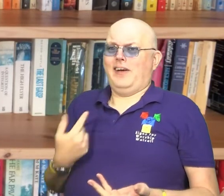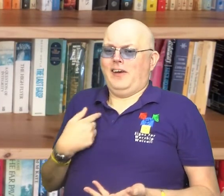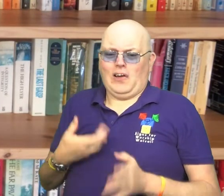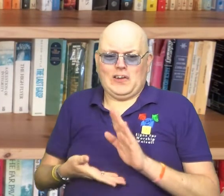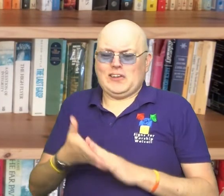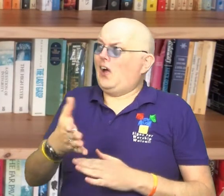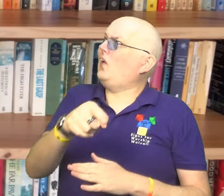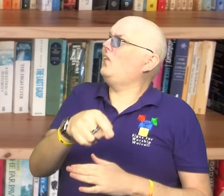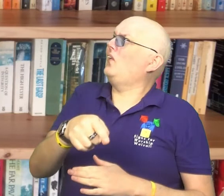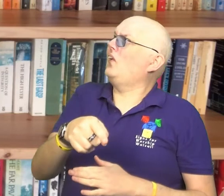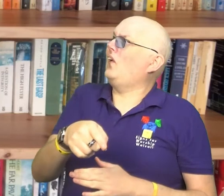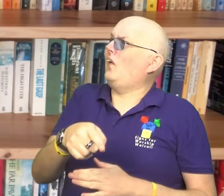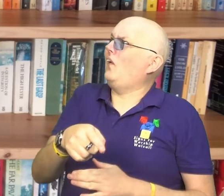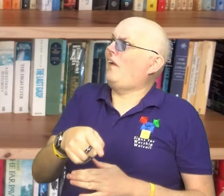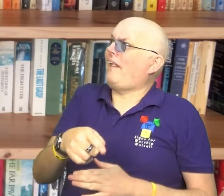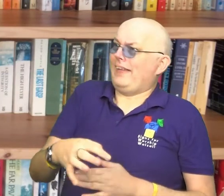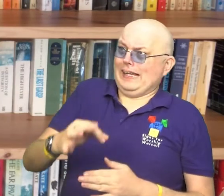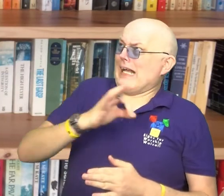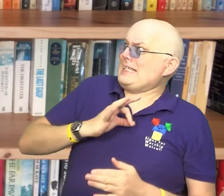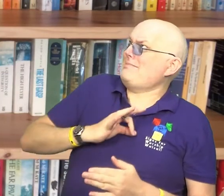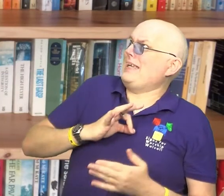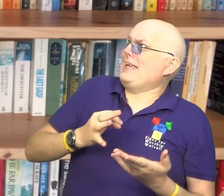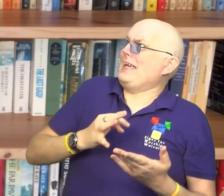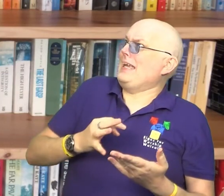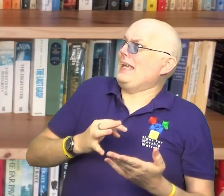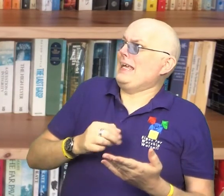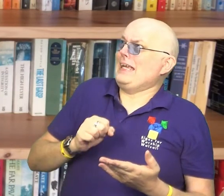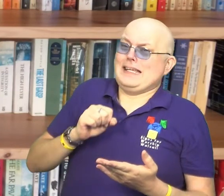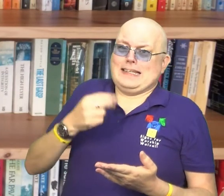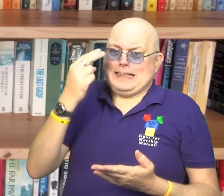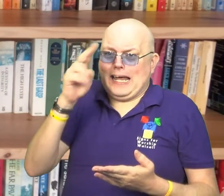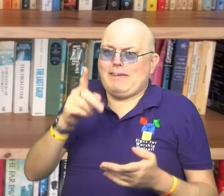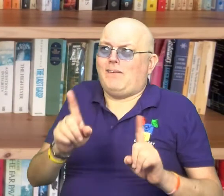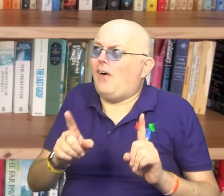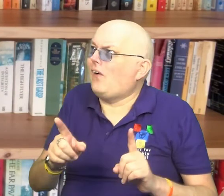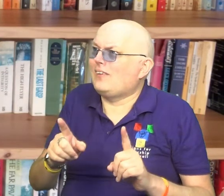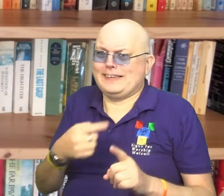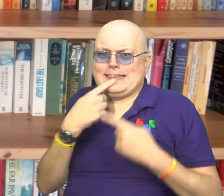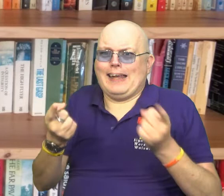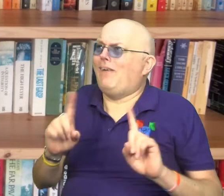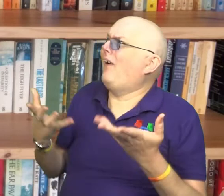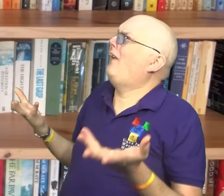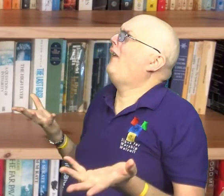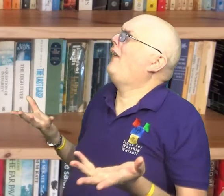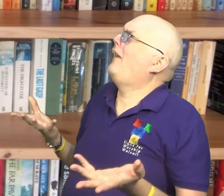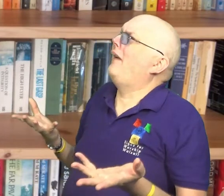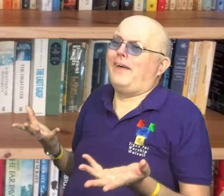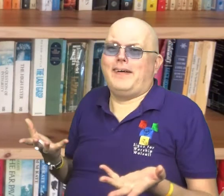Suppose I go to the Israelites. What if they ask me what is his name? Then what shall I tell them?